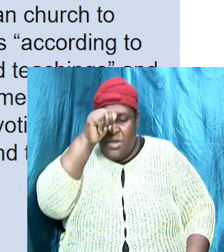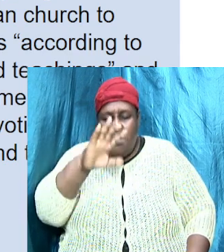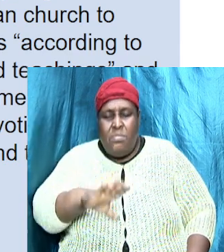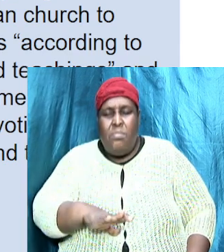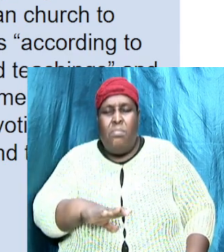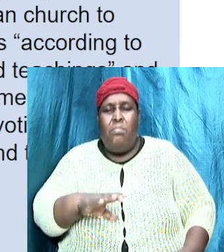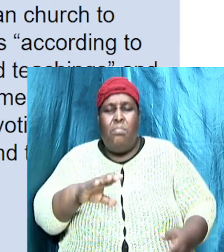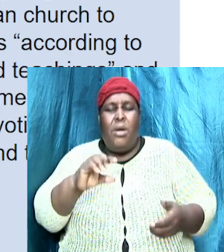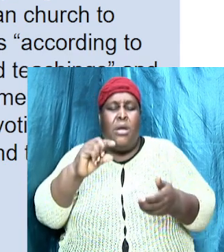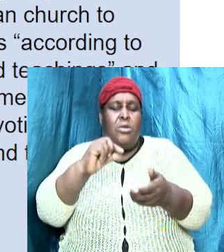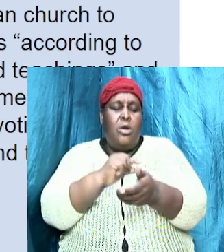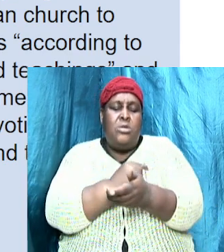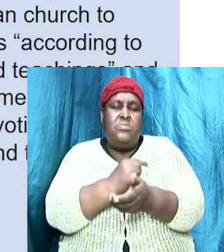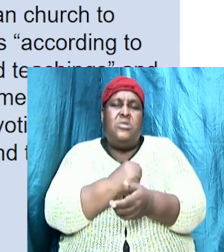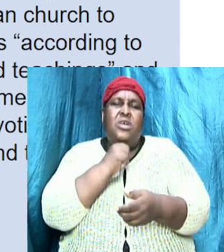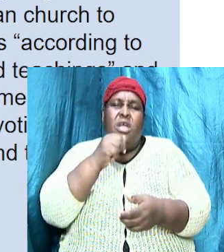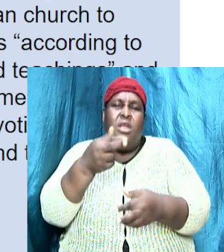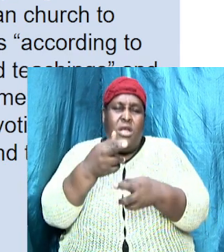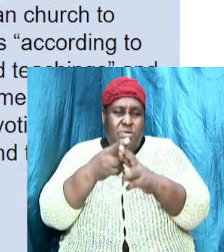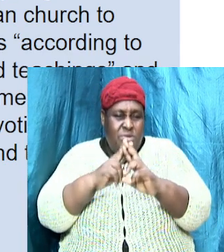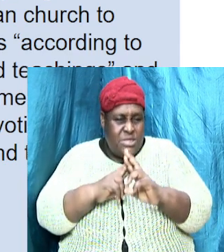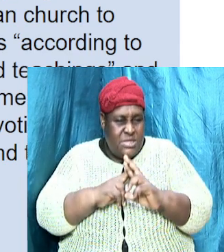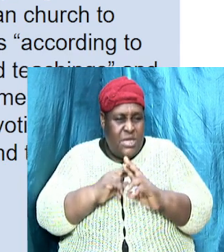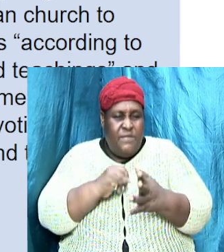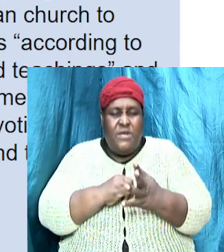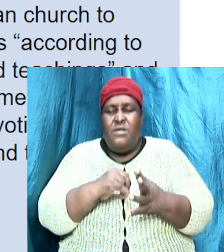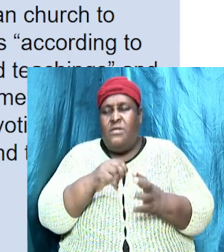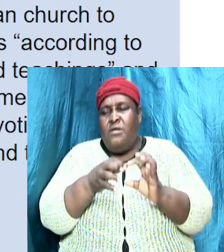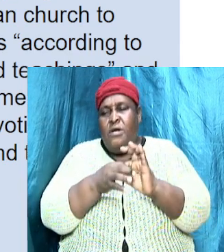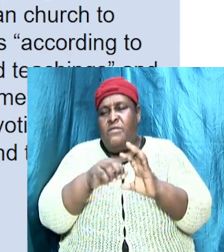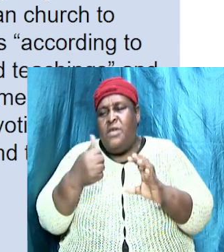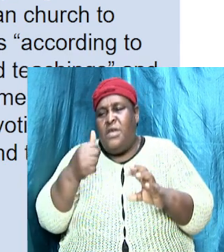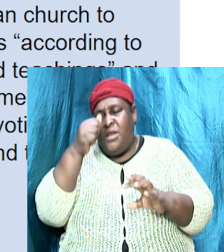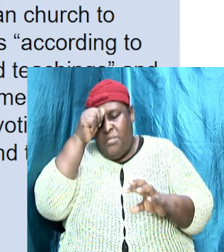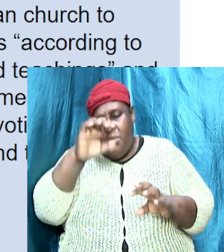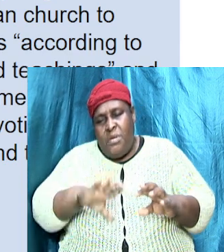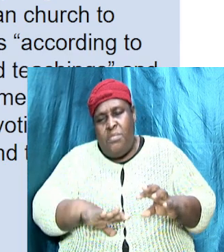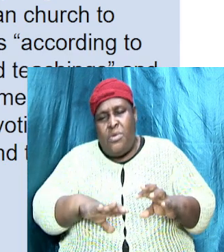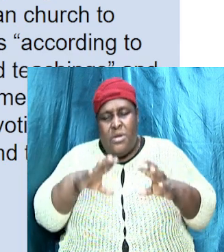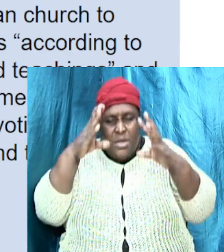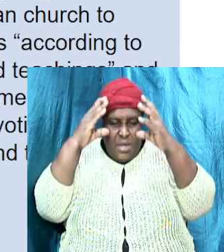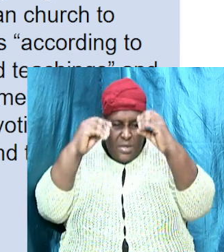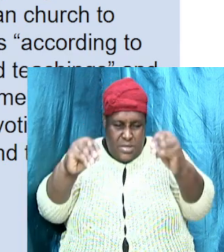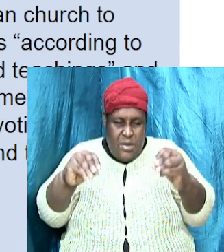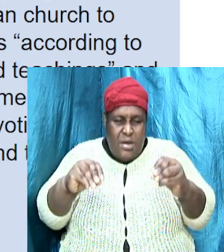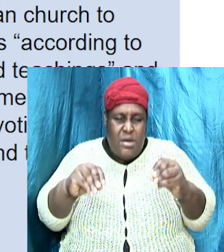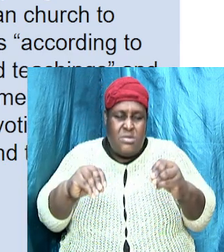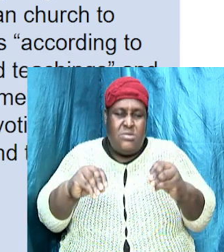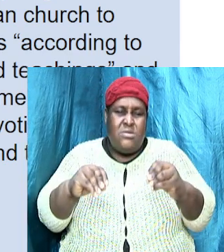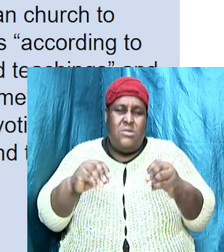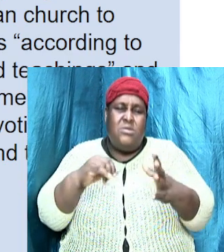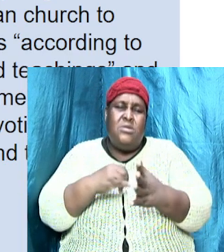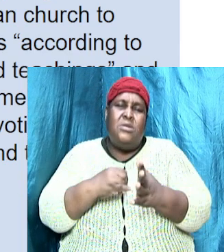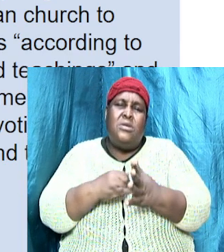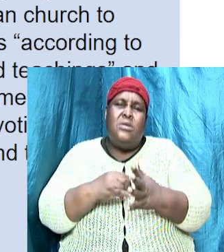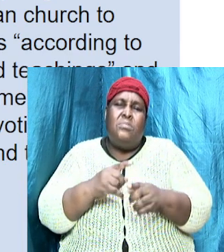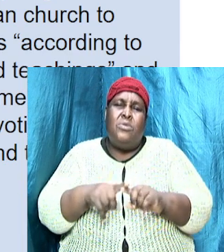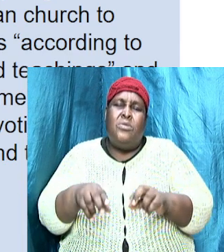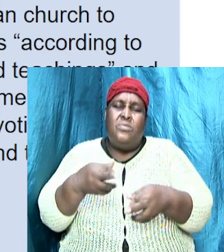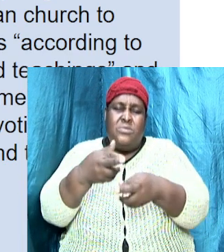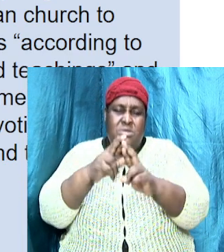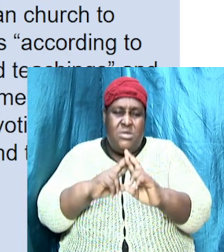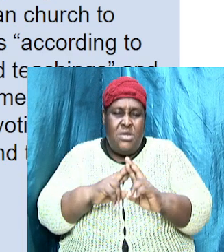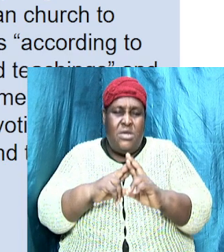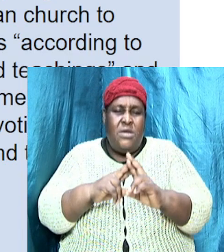For I did not receive it of any man, nor was I taught it, but I received it through a revelation